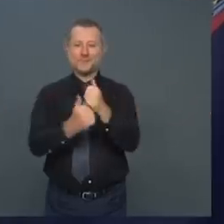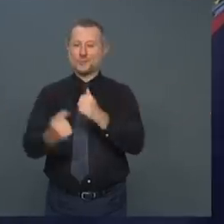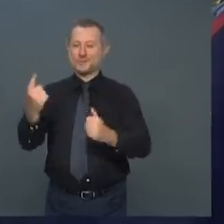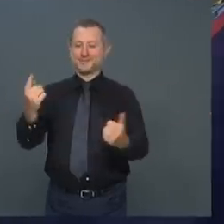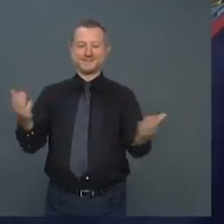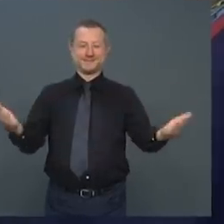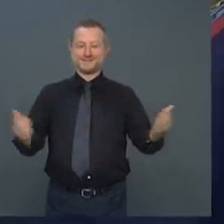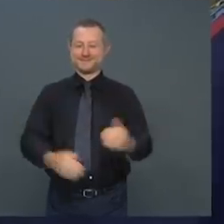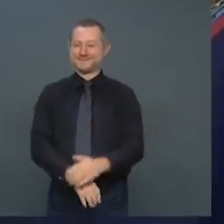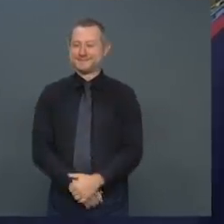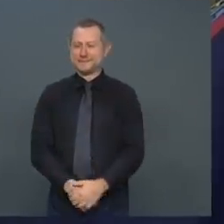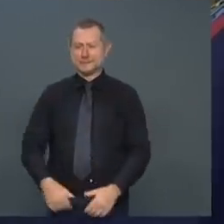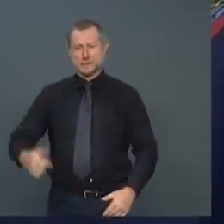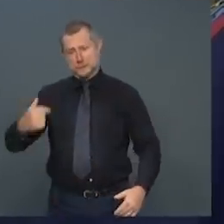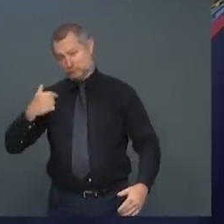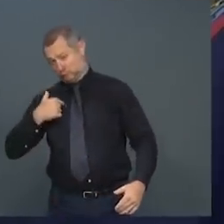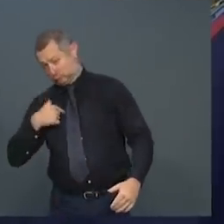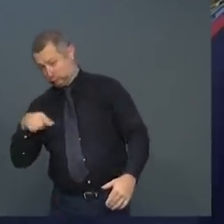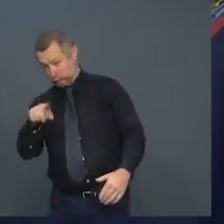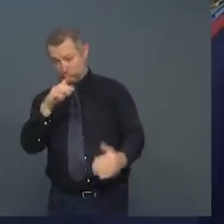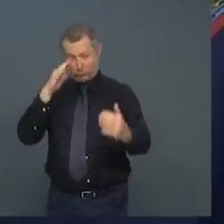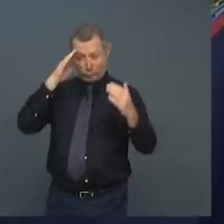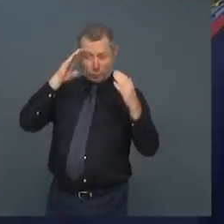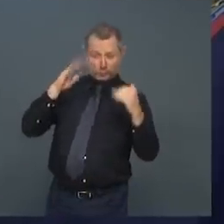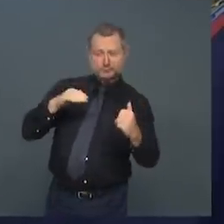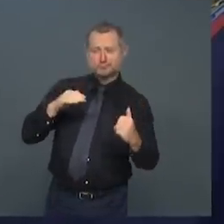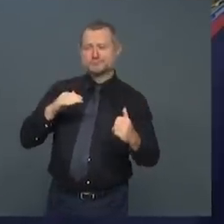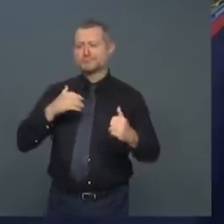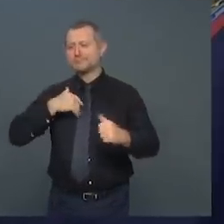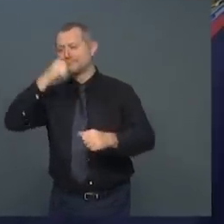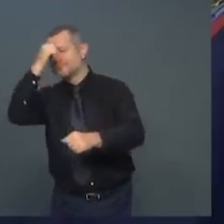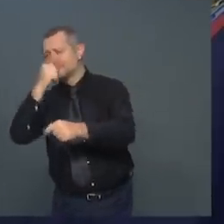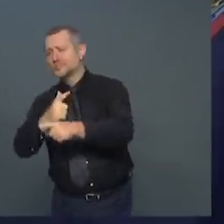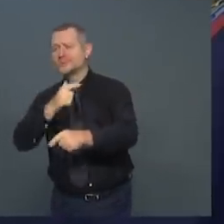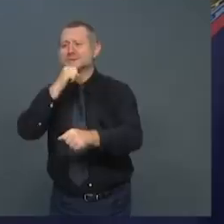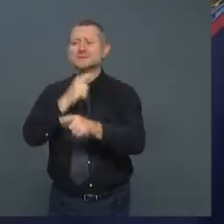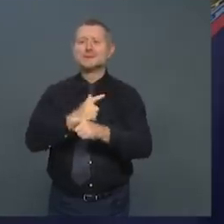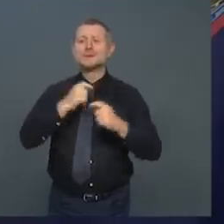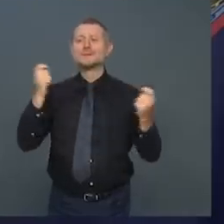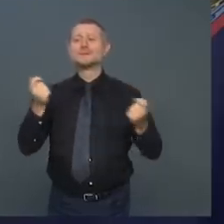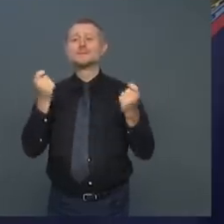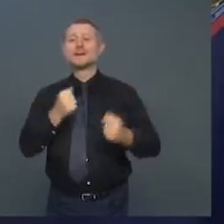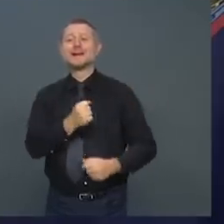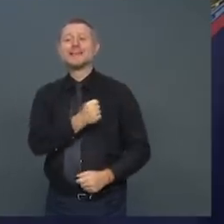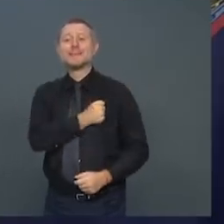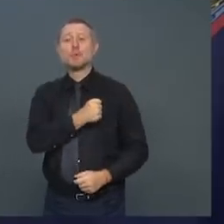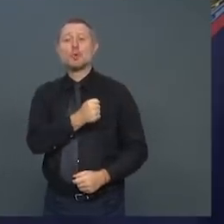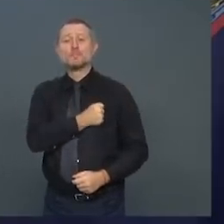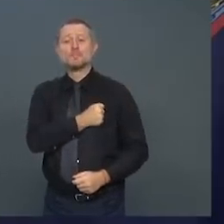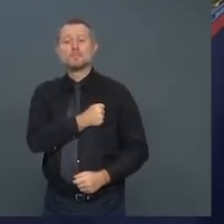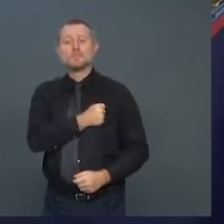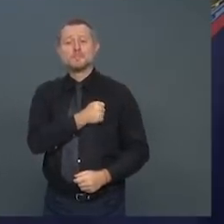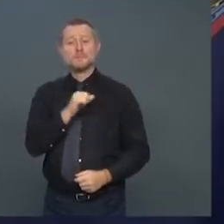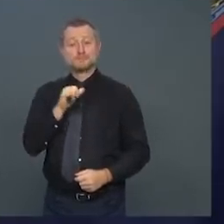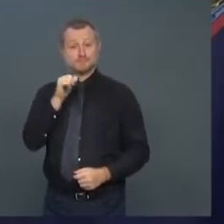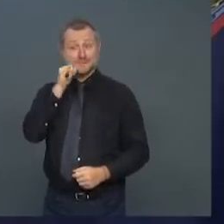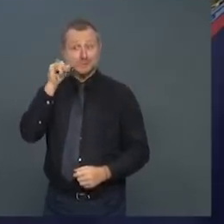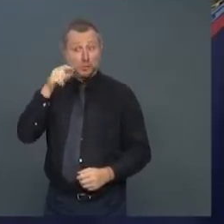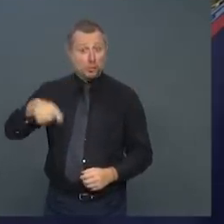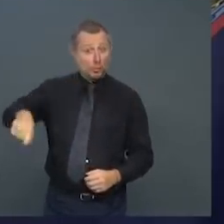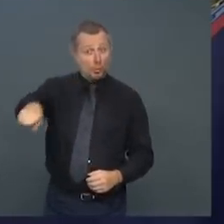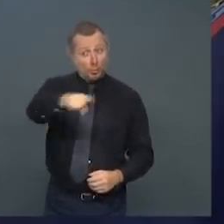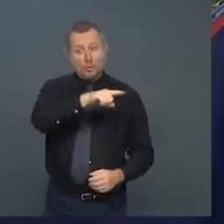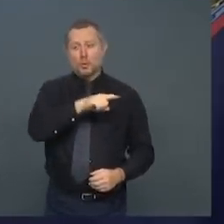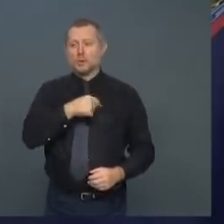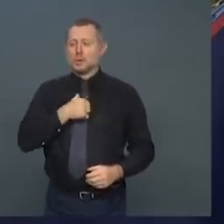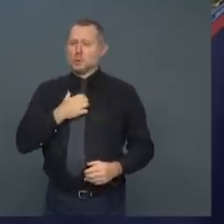I hope those of our brothers and sisters who celebrated Yom Kippur yesterday had a good day and we wish them happy